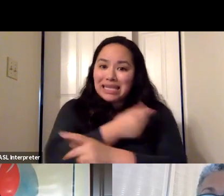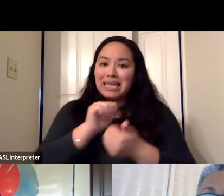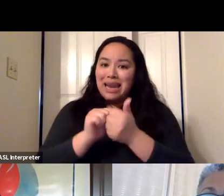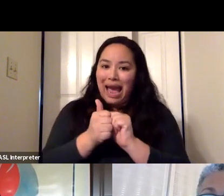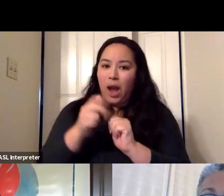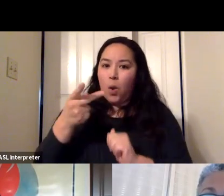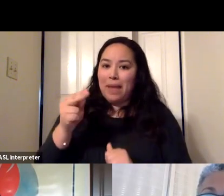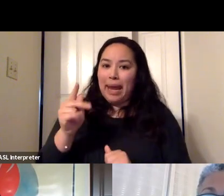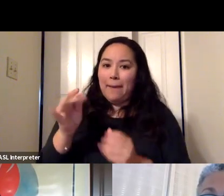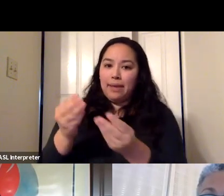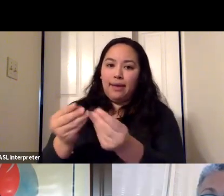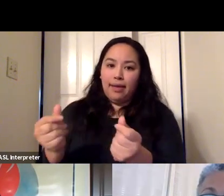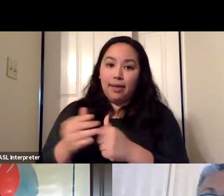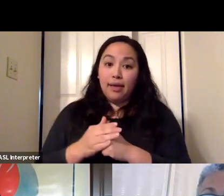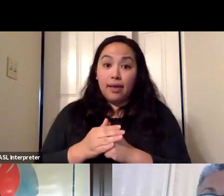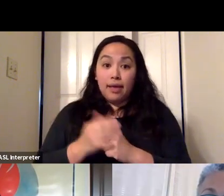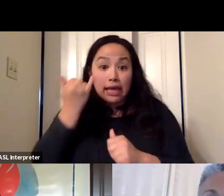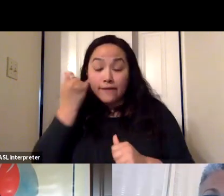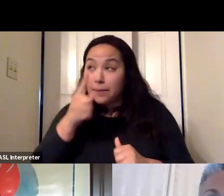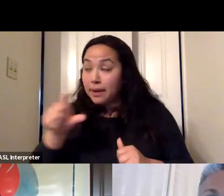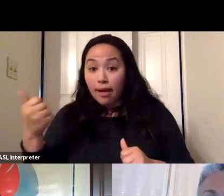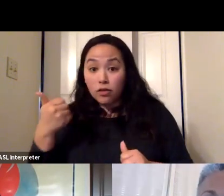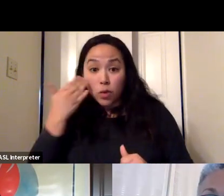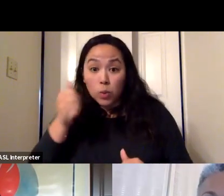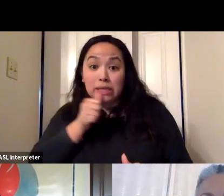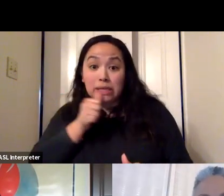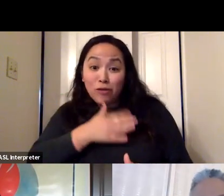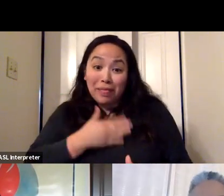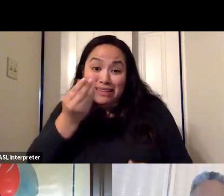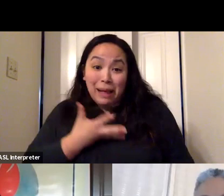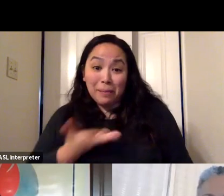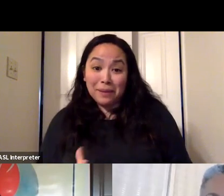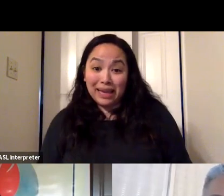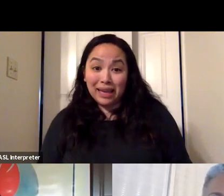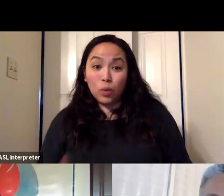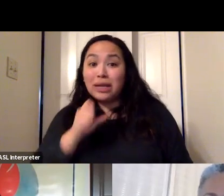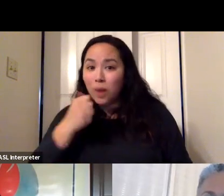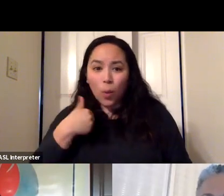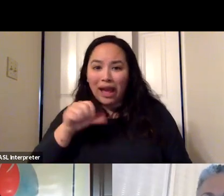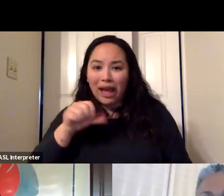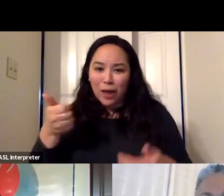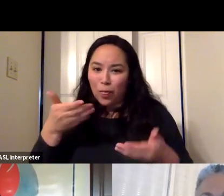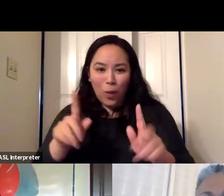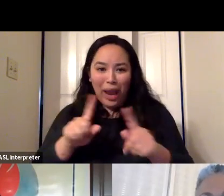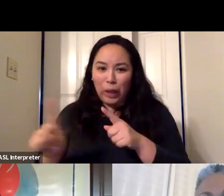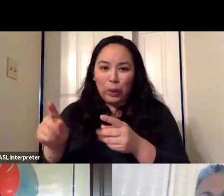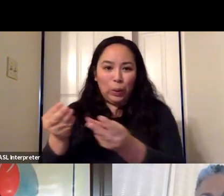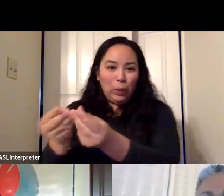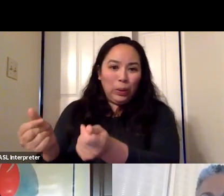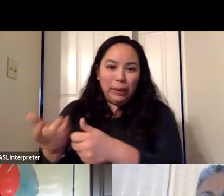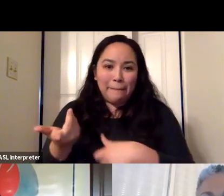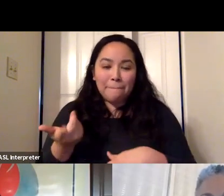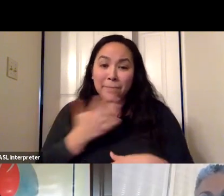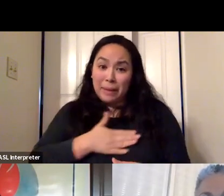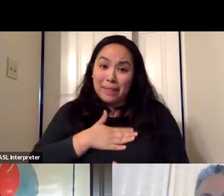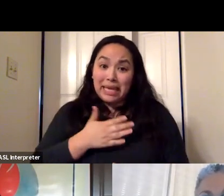if someone has another way out, please tell me, because I haven't been able to figure it out. There is not another way out. I wish there was. I really, truly would. I mean, this is not